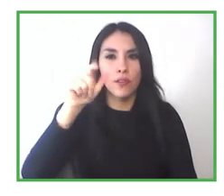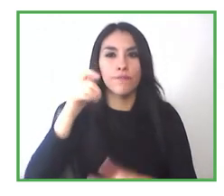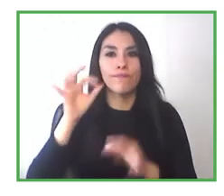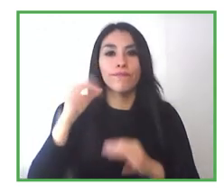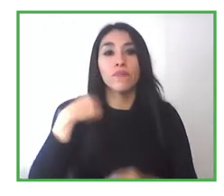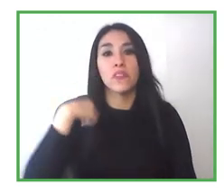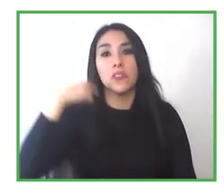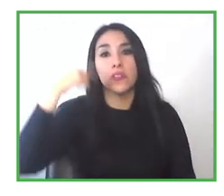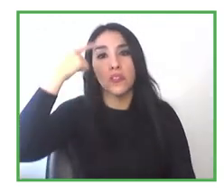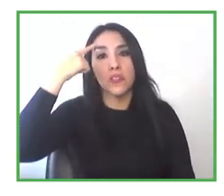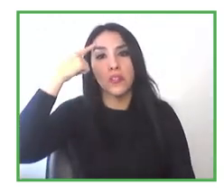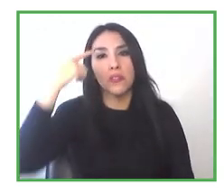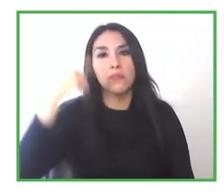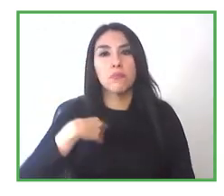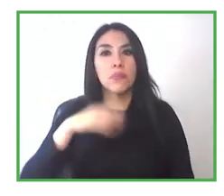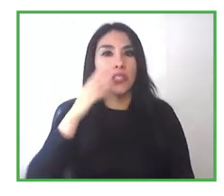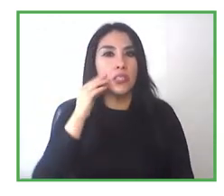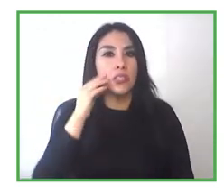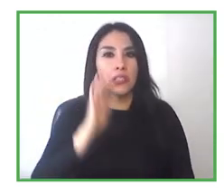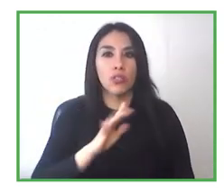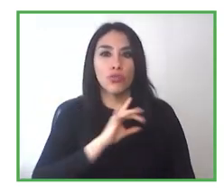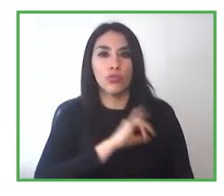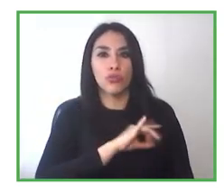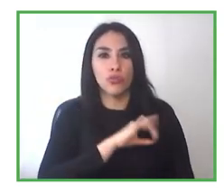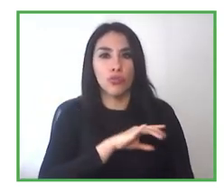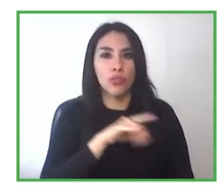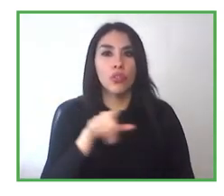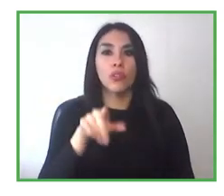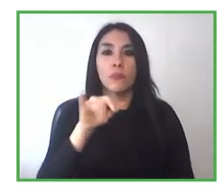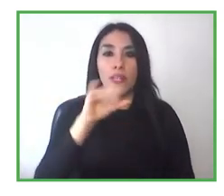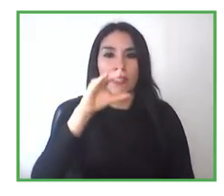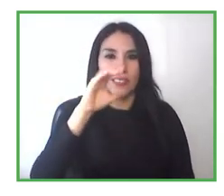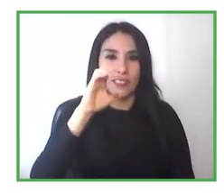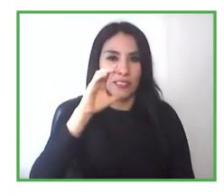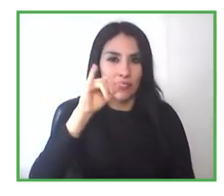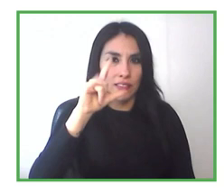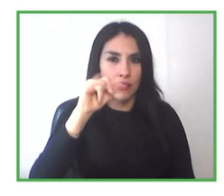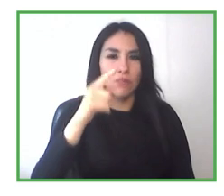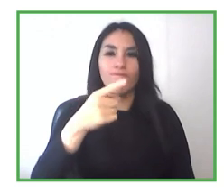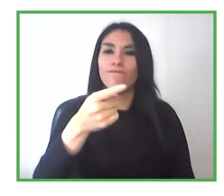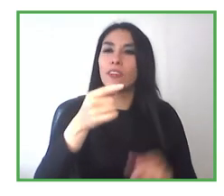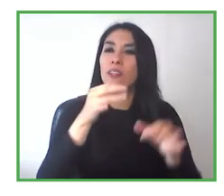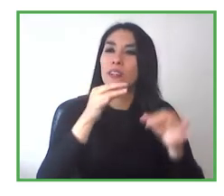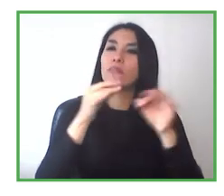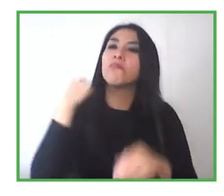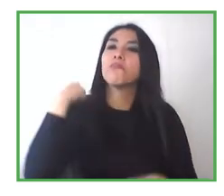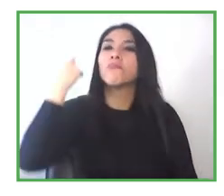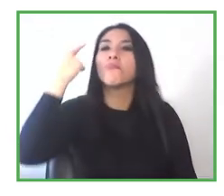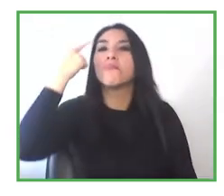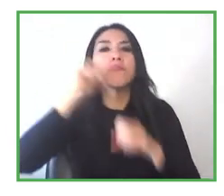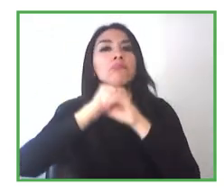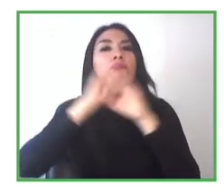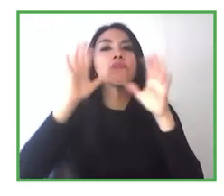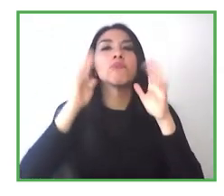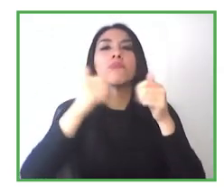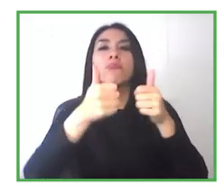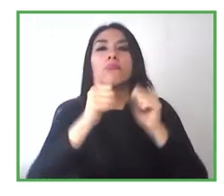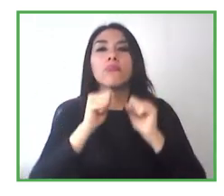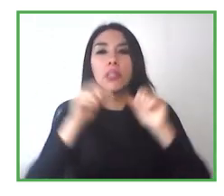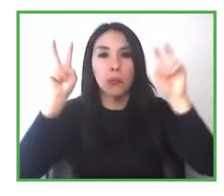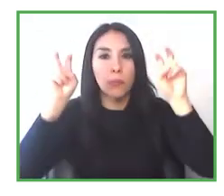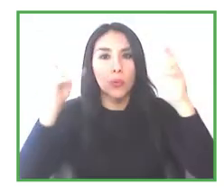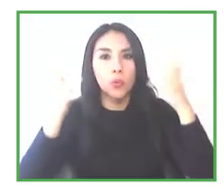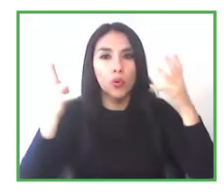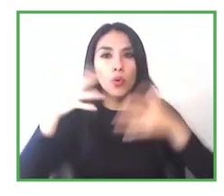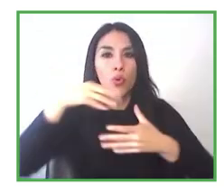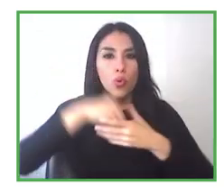Chile and Finland have given us a challenge regarding work in inclusion that doesn't really